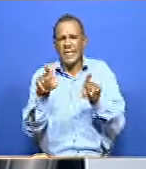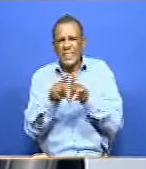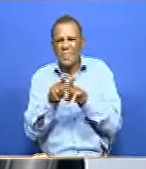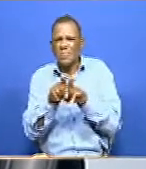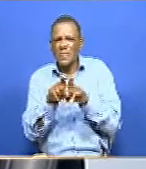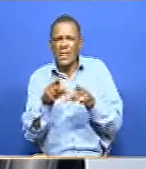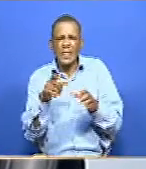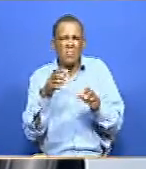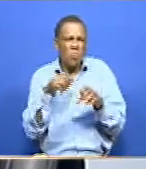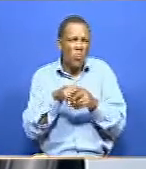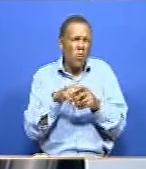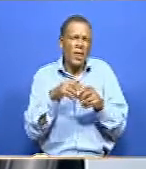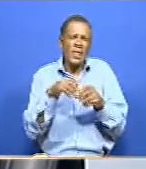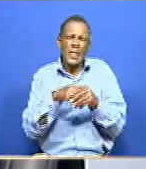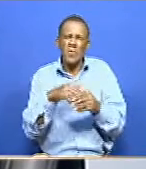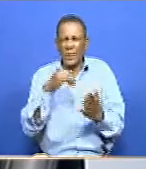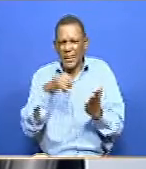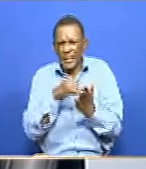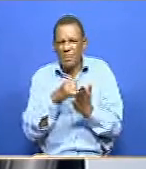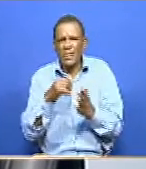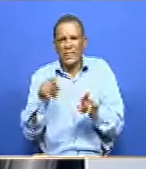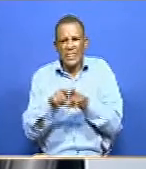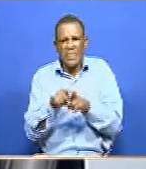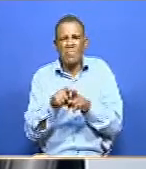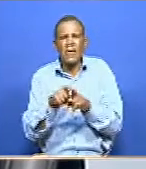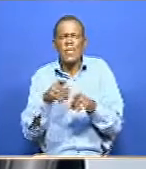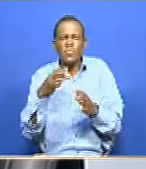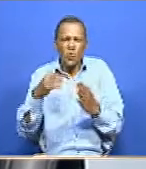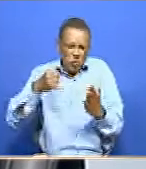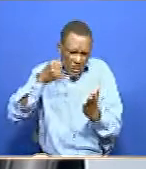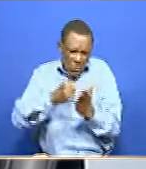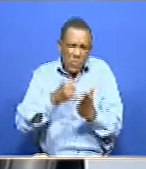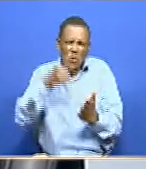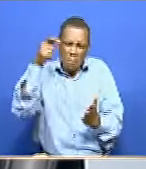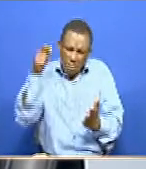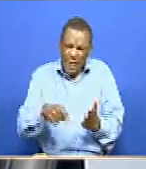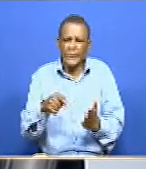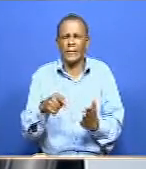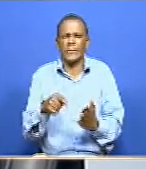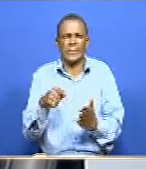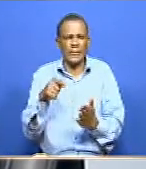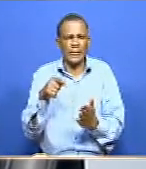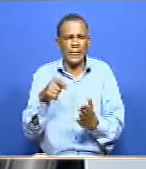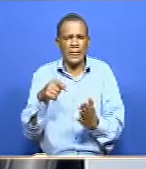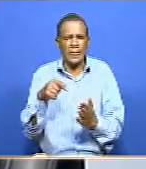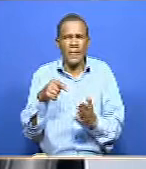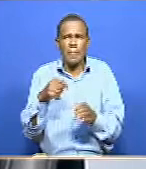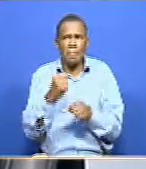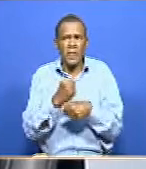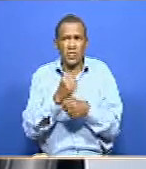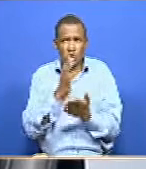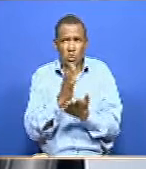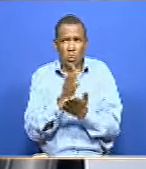mainstreaming, it's going the extra mile. And wanting to include that person who might not necessarily be,